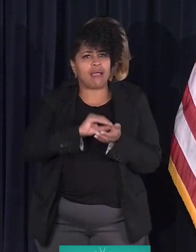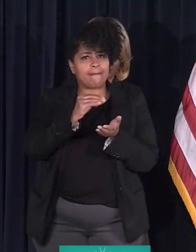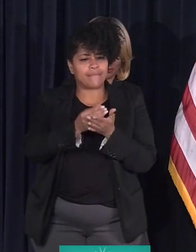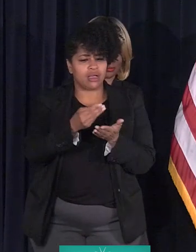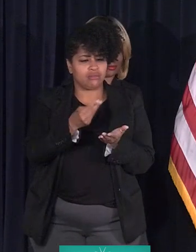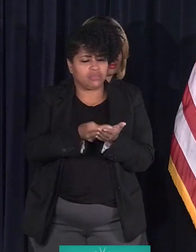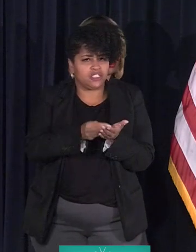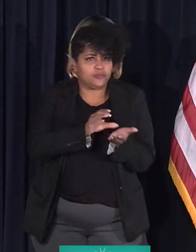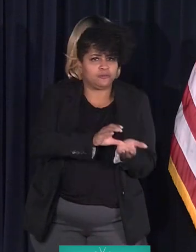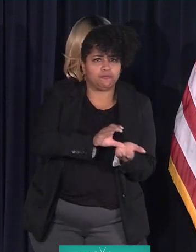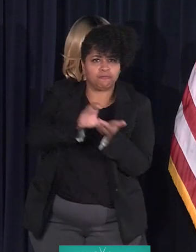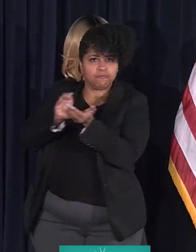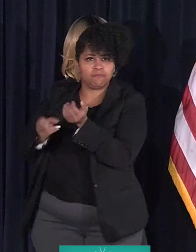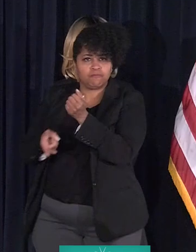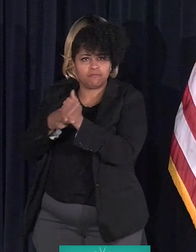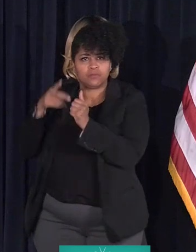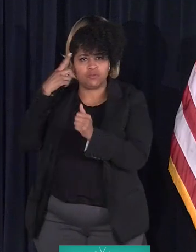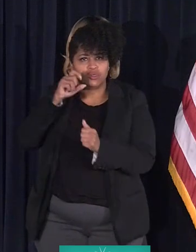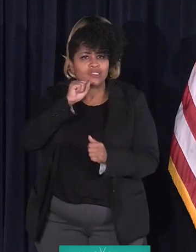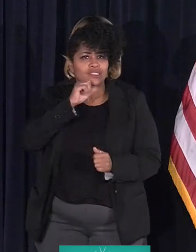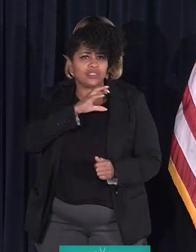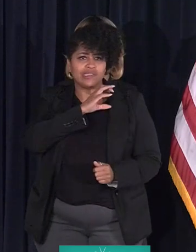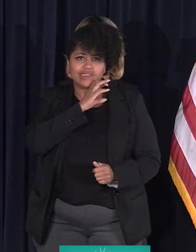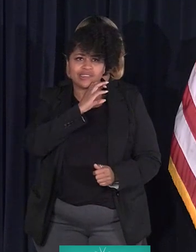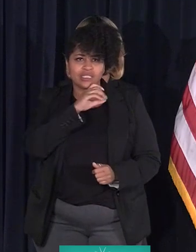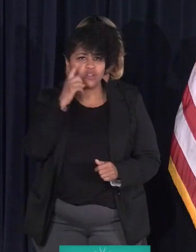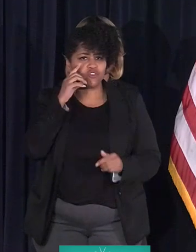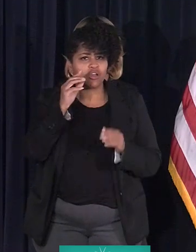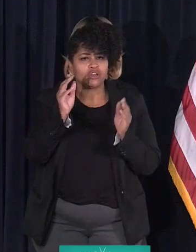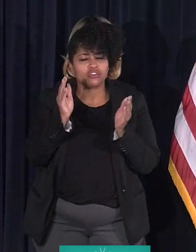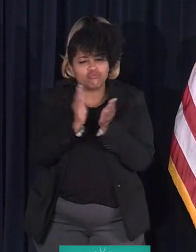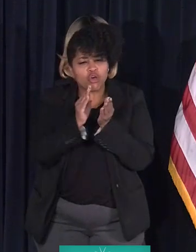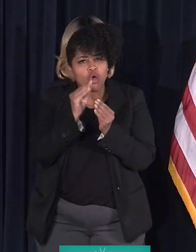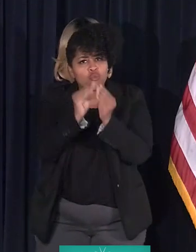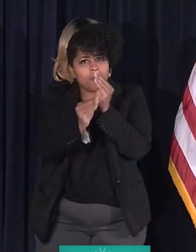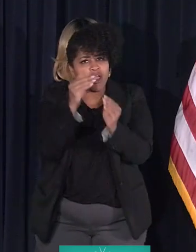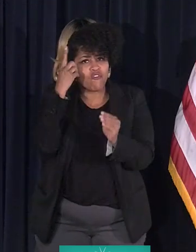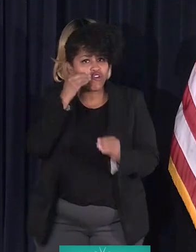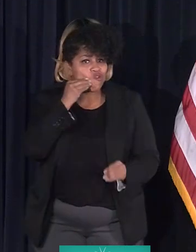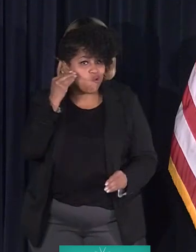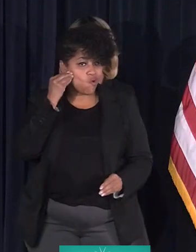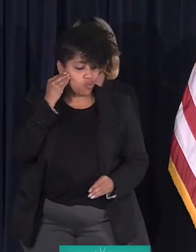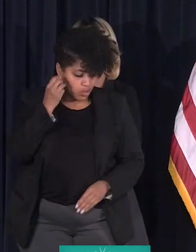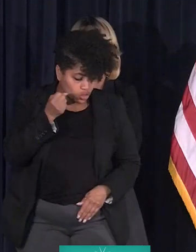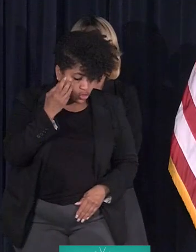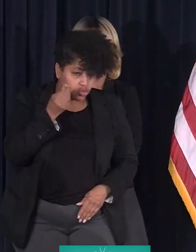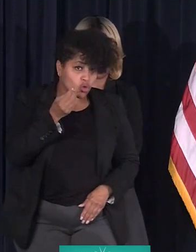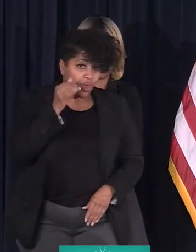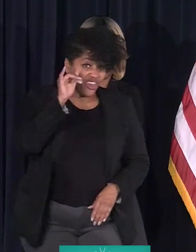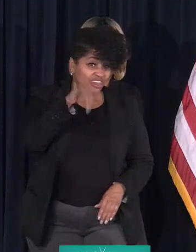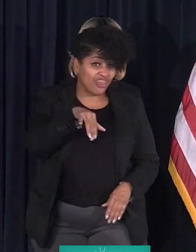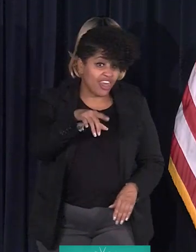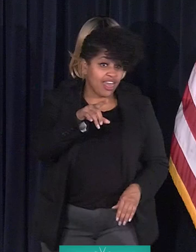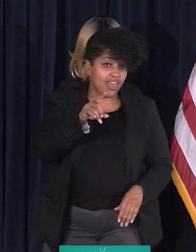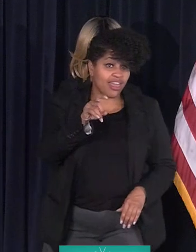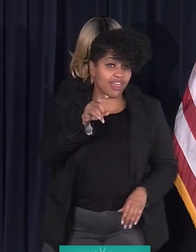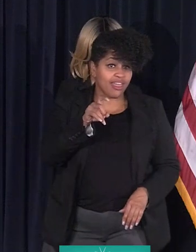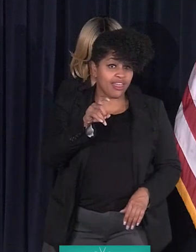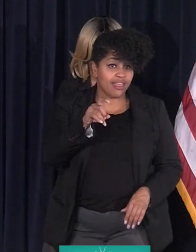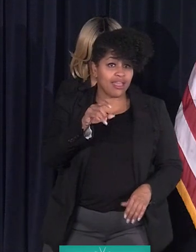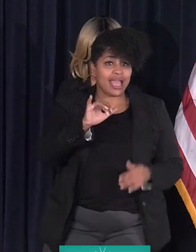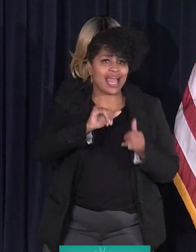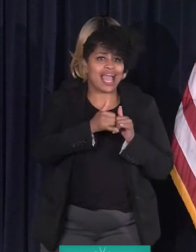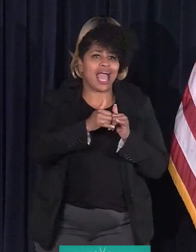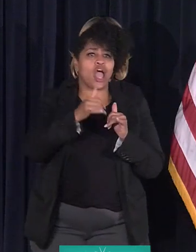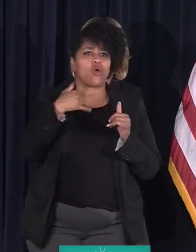for seniors. If they had like a minor repair for their home. So, is it that, how